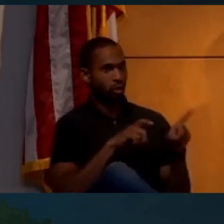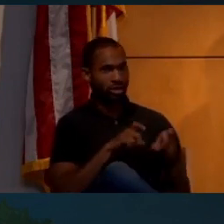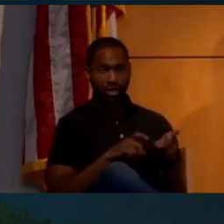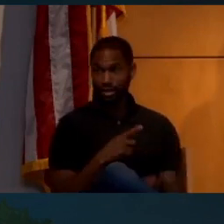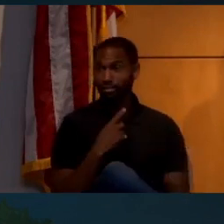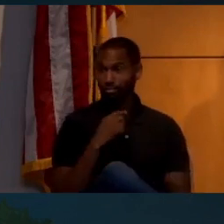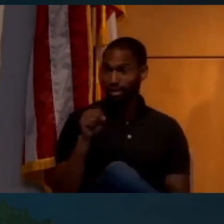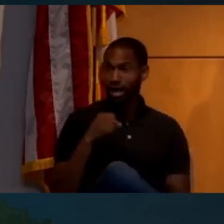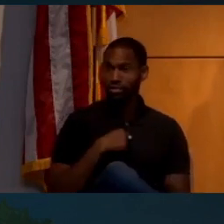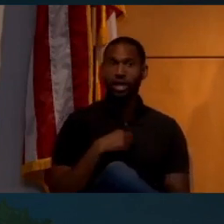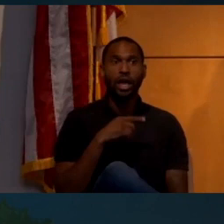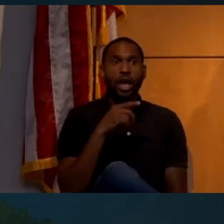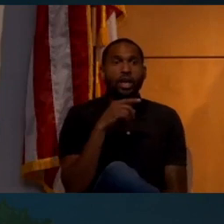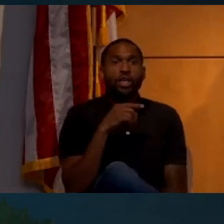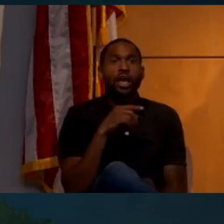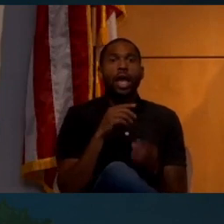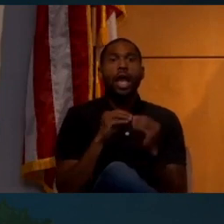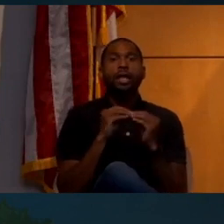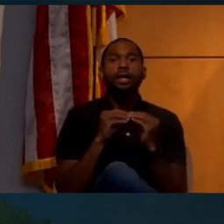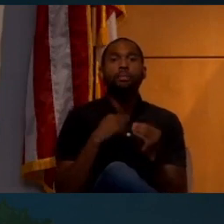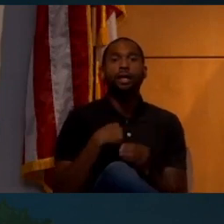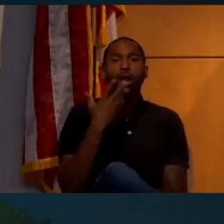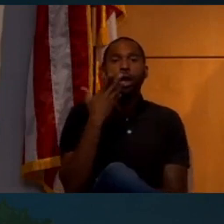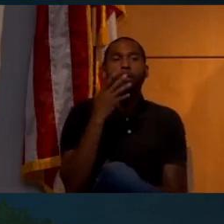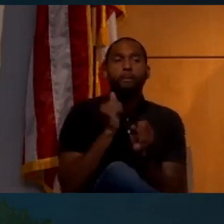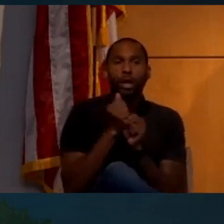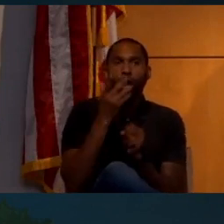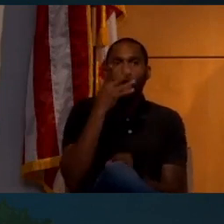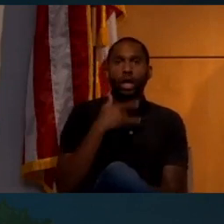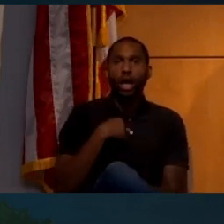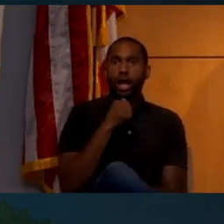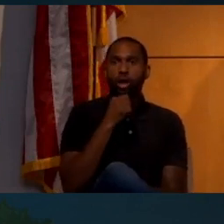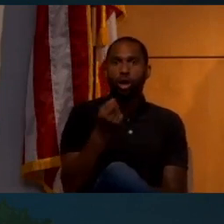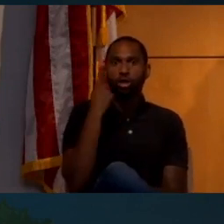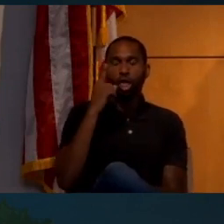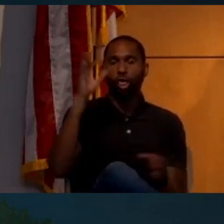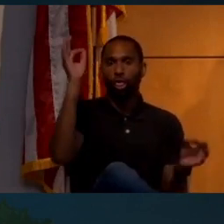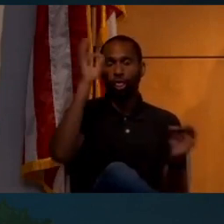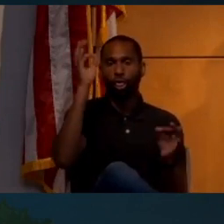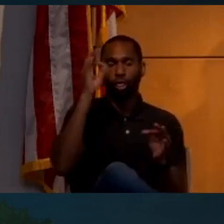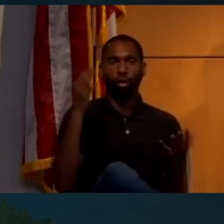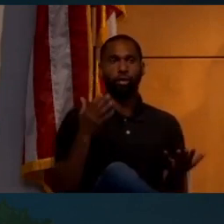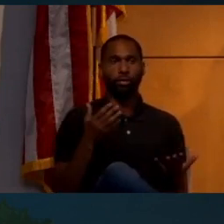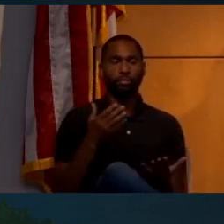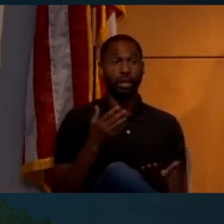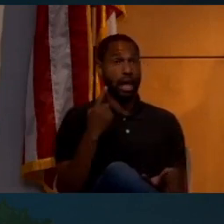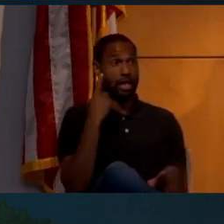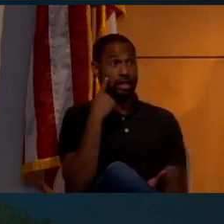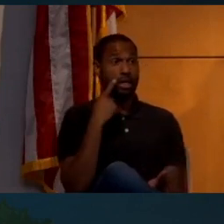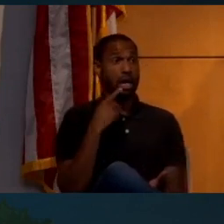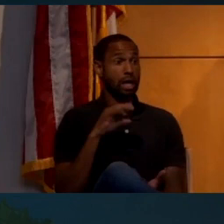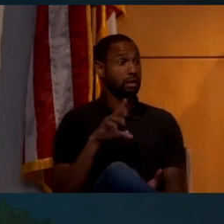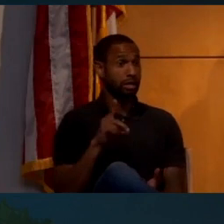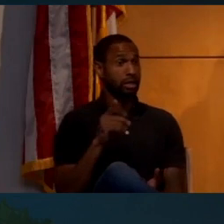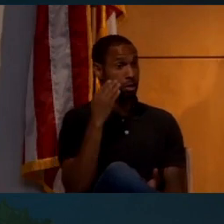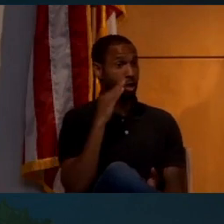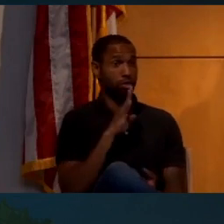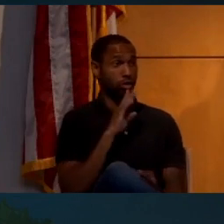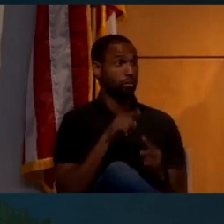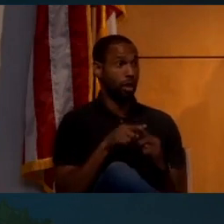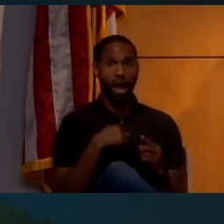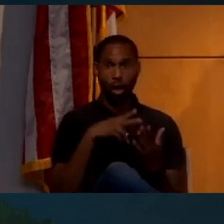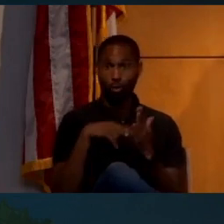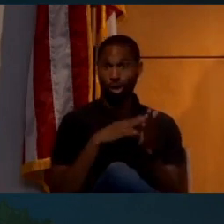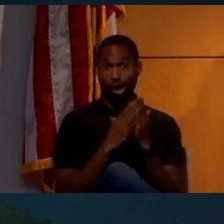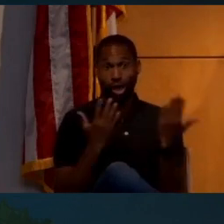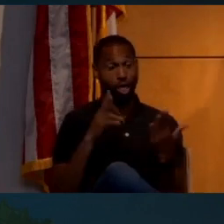And it turns out, yeah, they cleverly edited me to make it look like I didn't know what I was talking about. And I want to think I did. You know, I